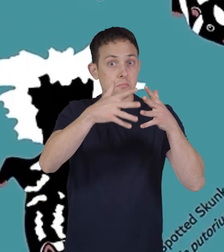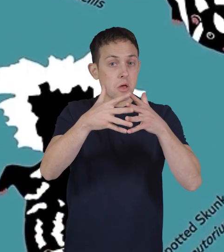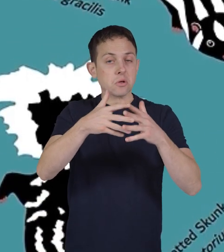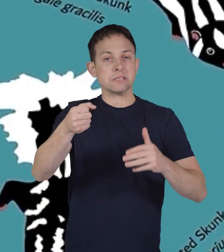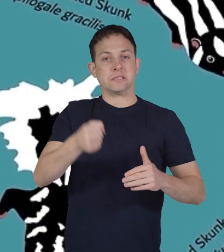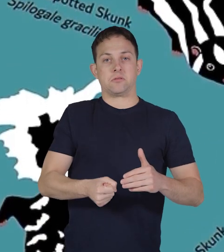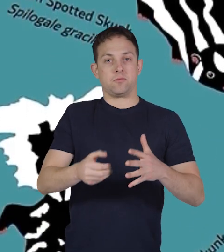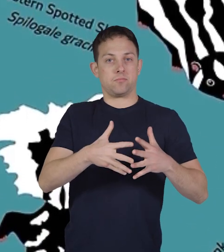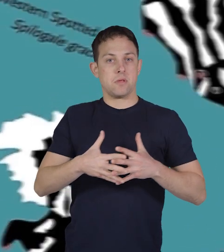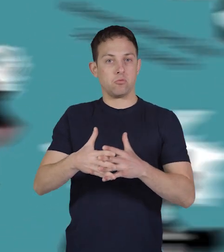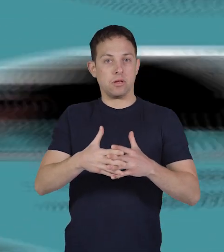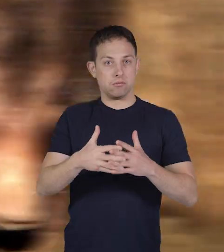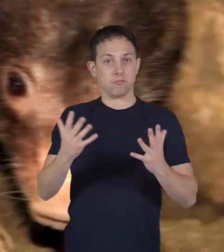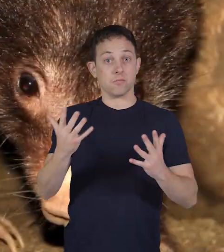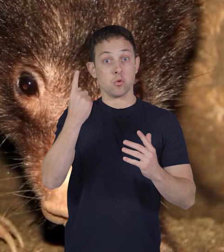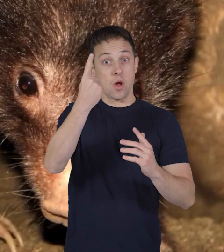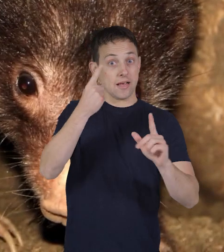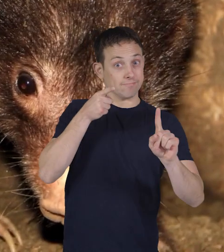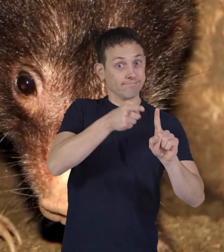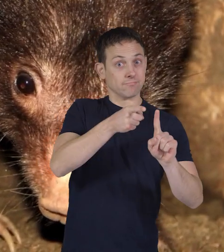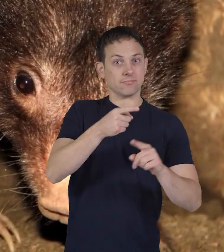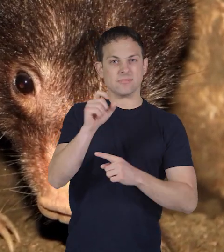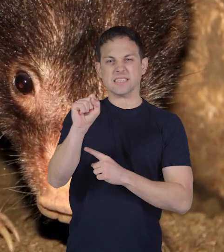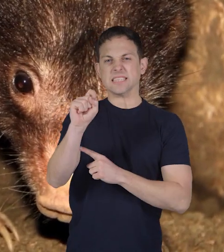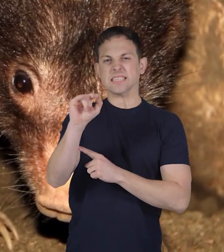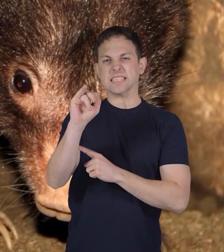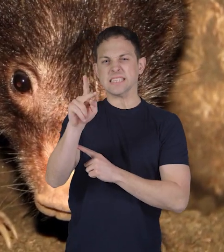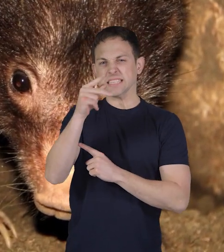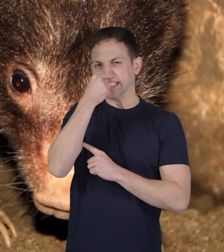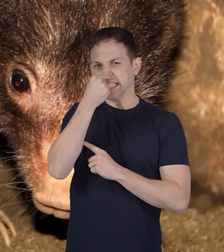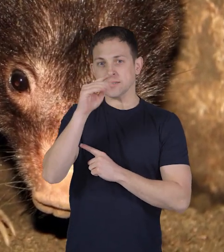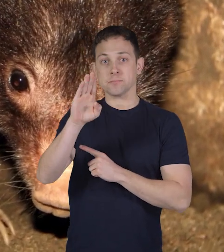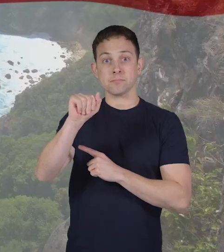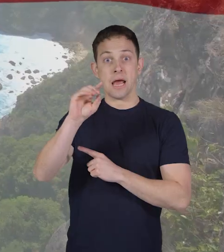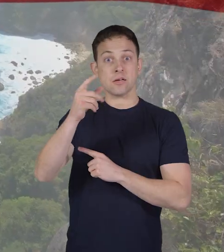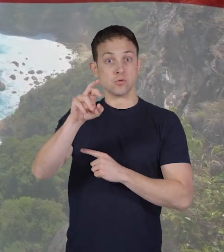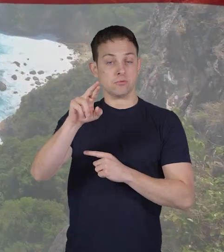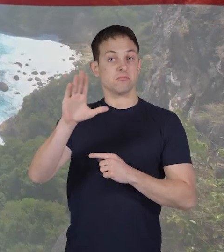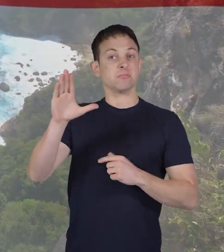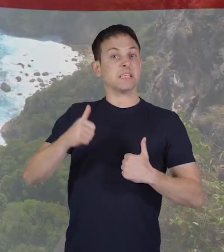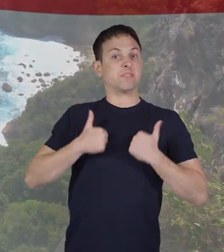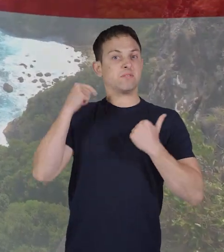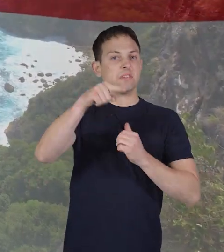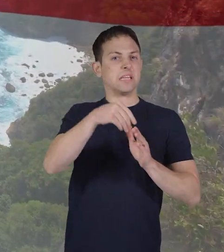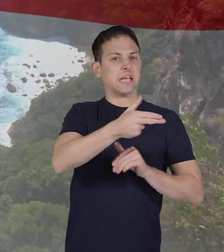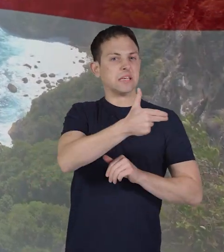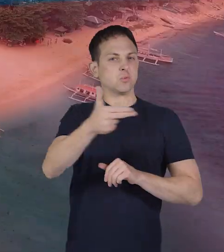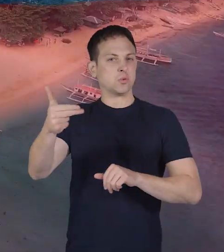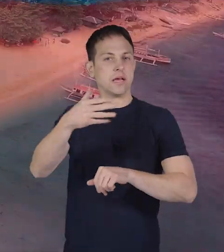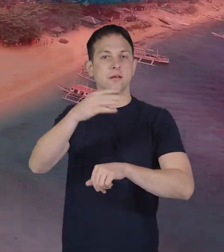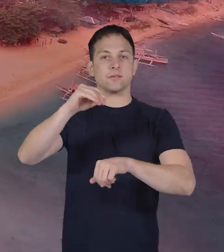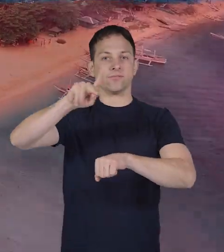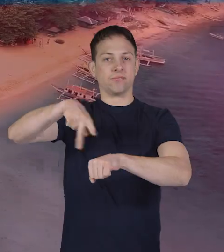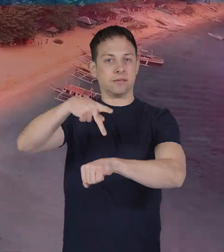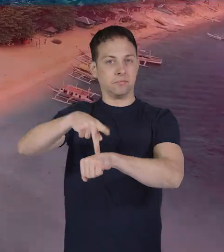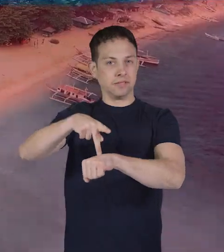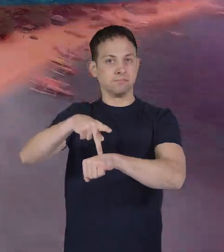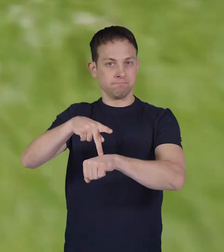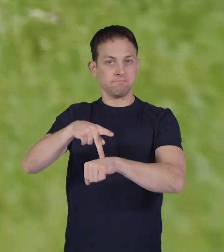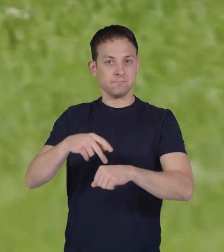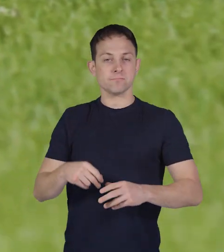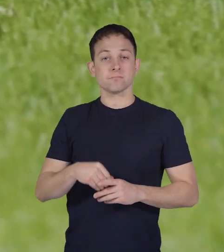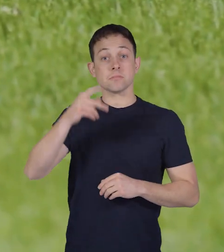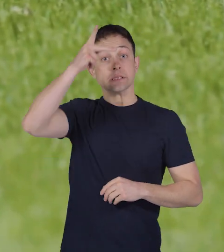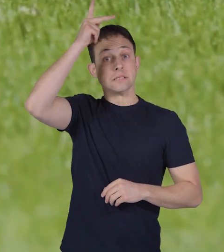and south america one species the stink badger is native to indonesia and the philippines